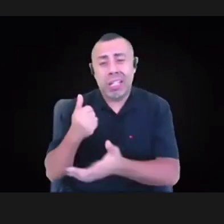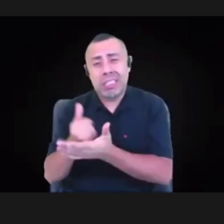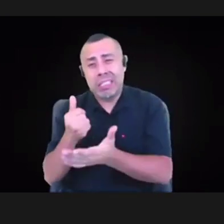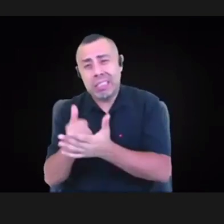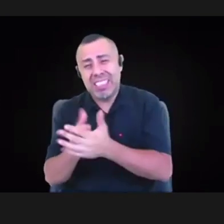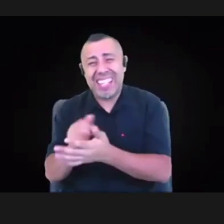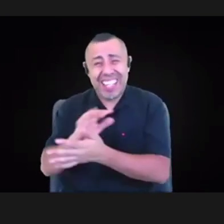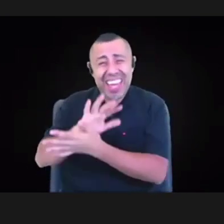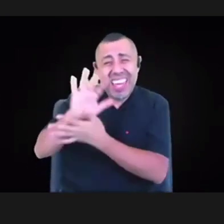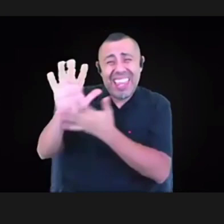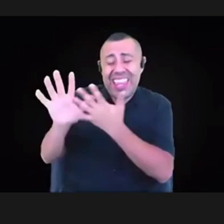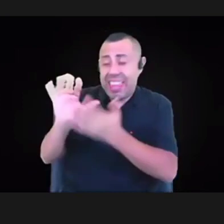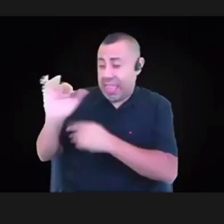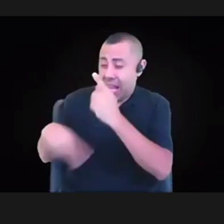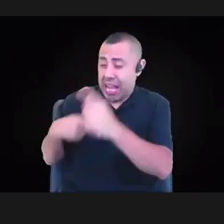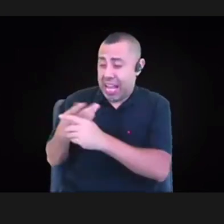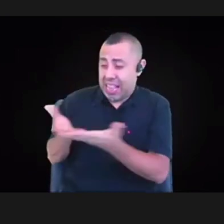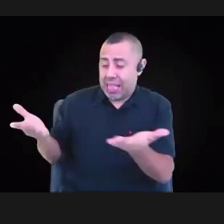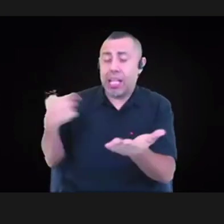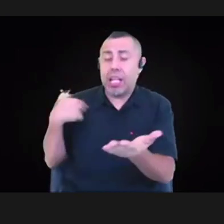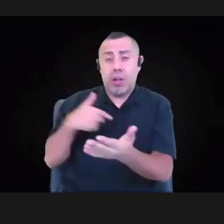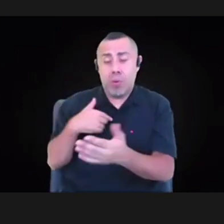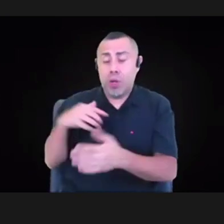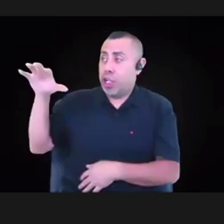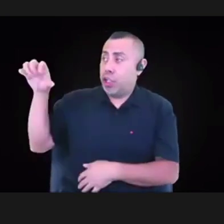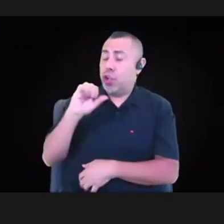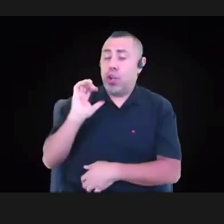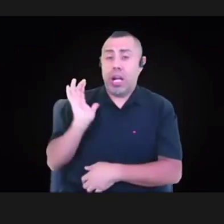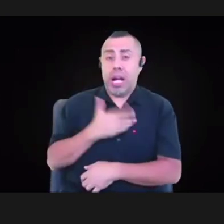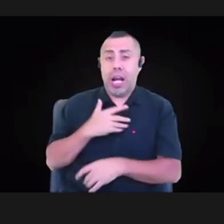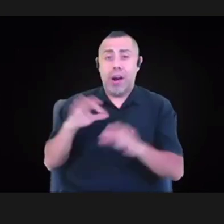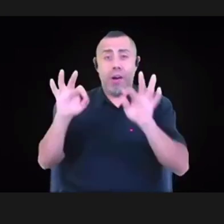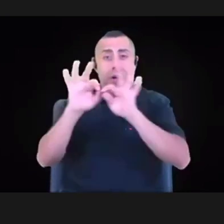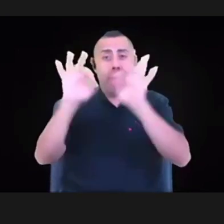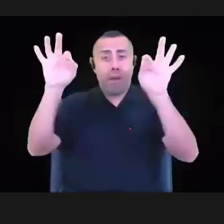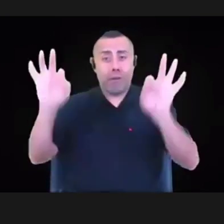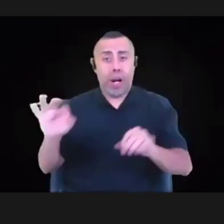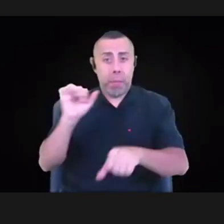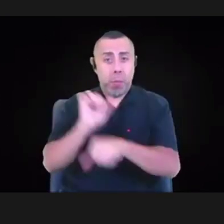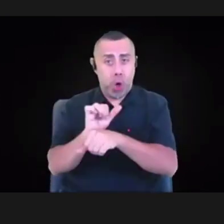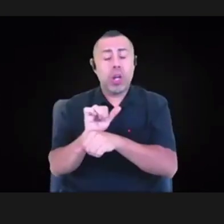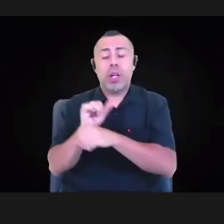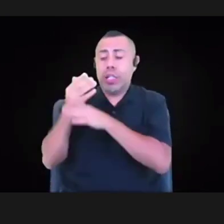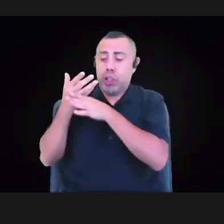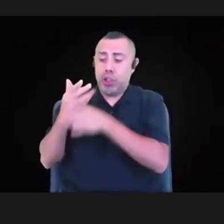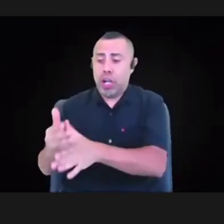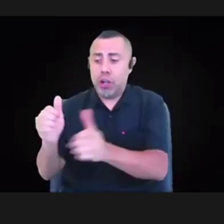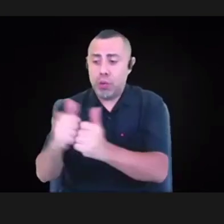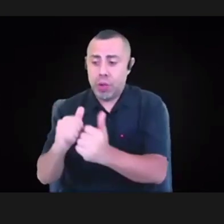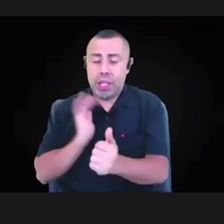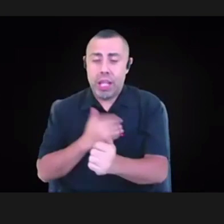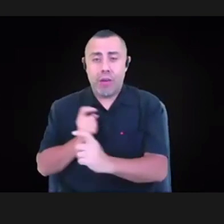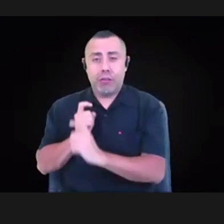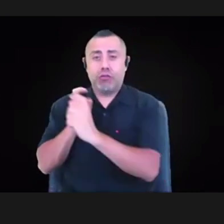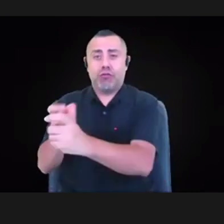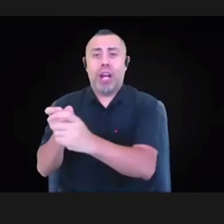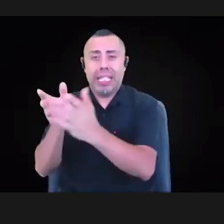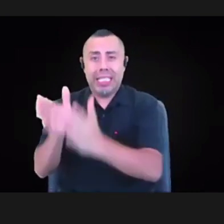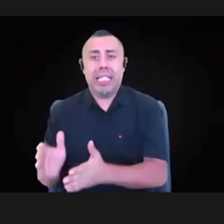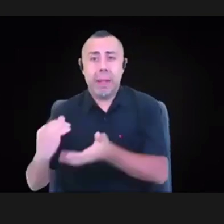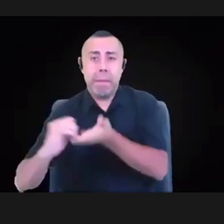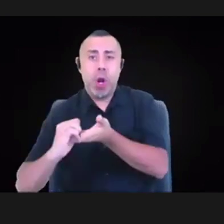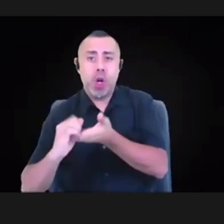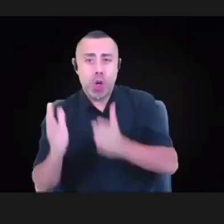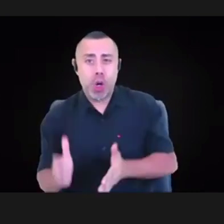able to share the framework with our grantee partners, as well as other funders to help them